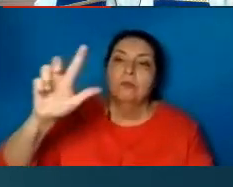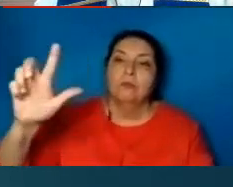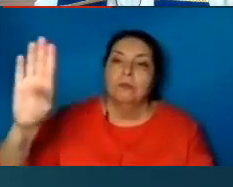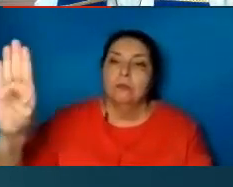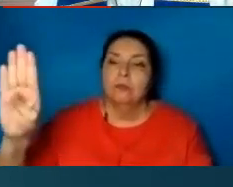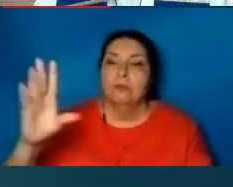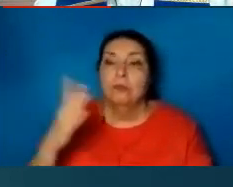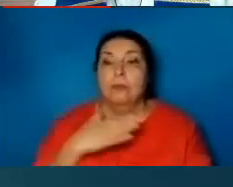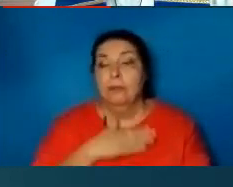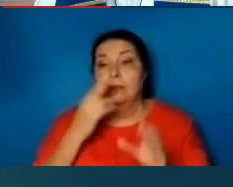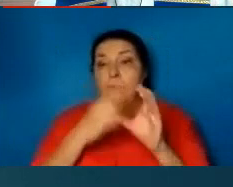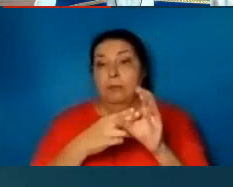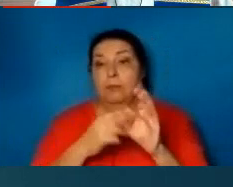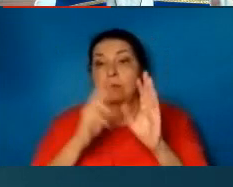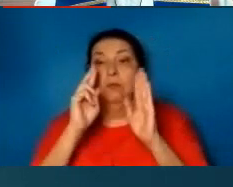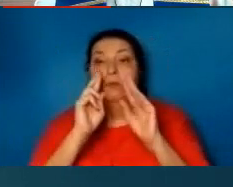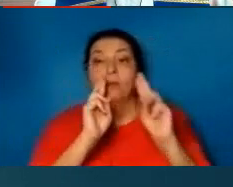readings during the course of the service.